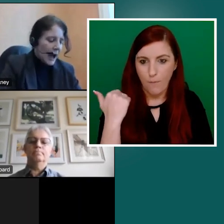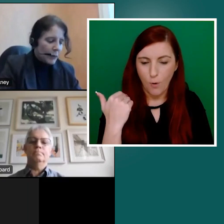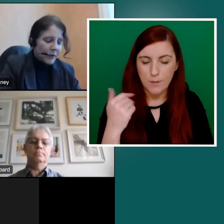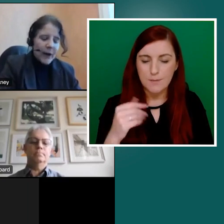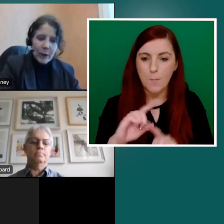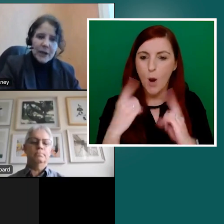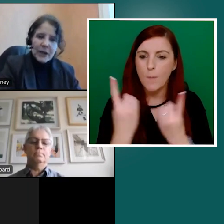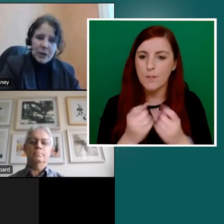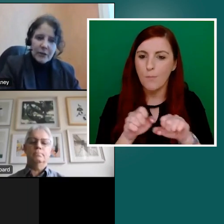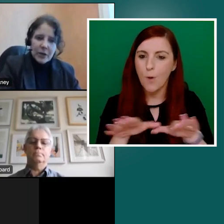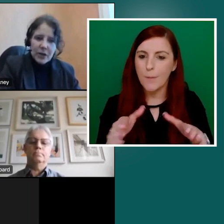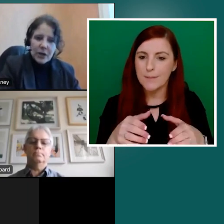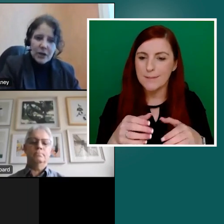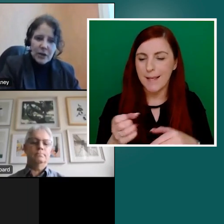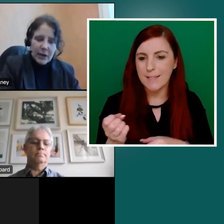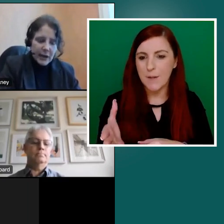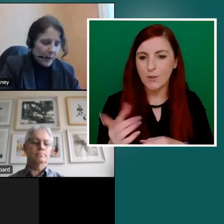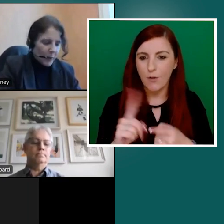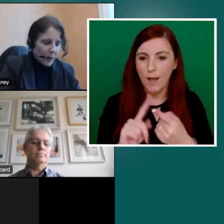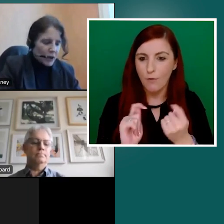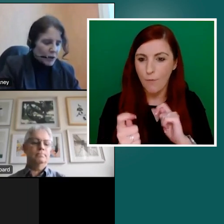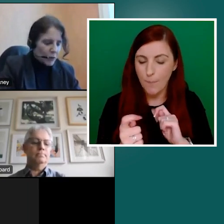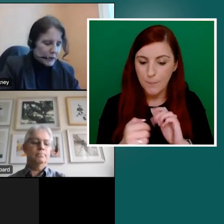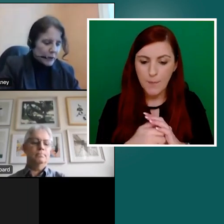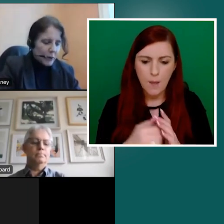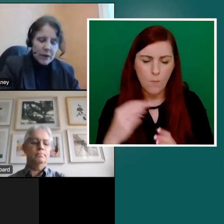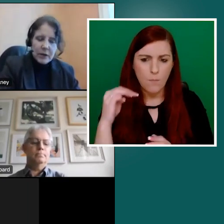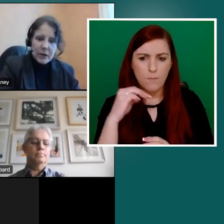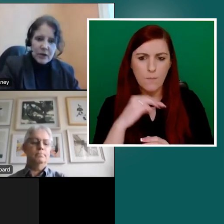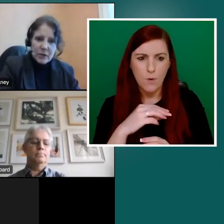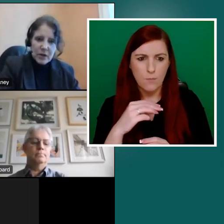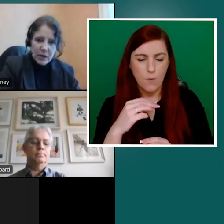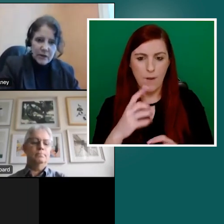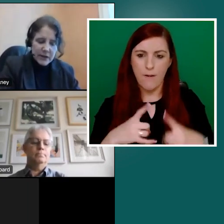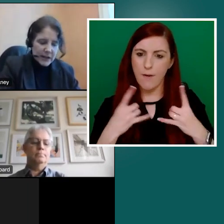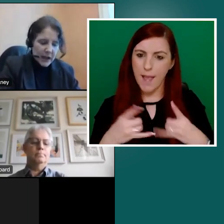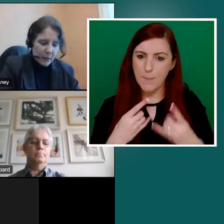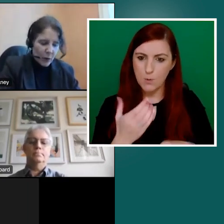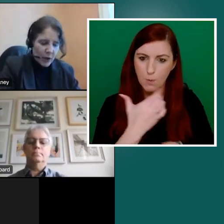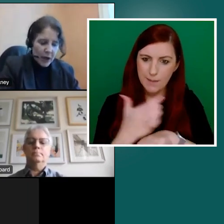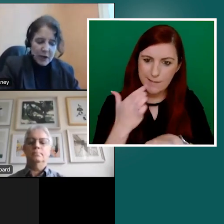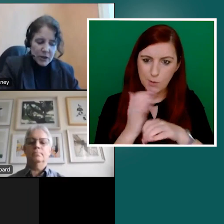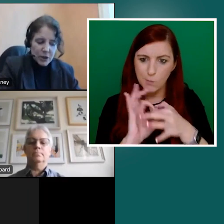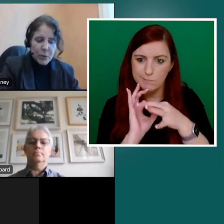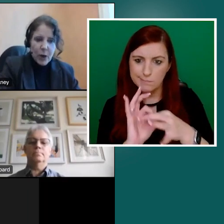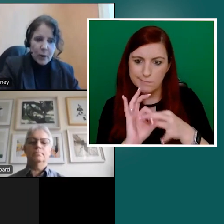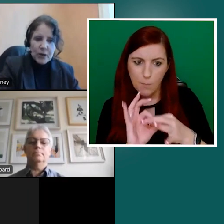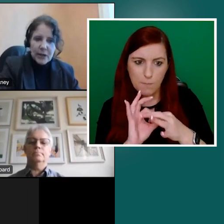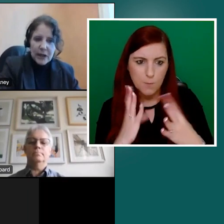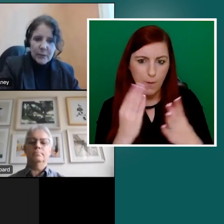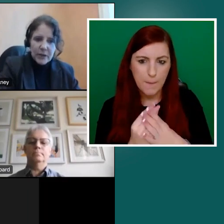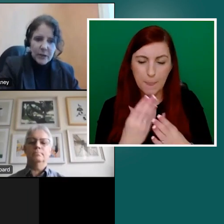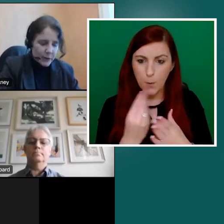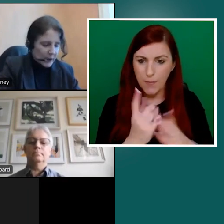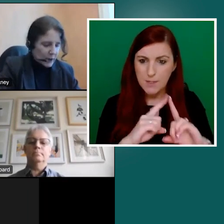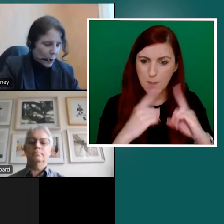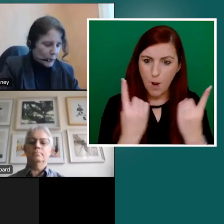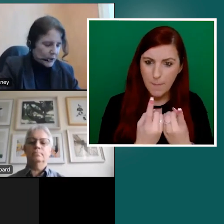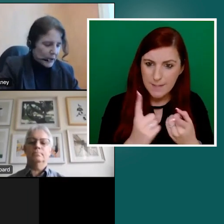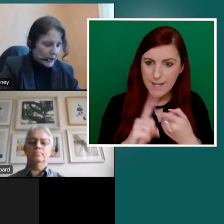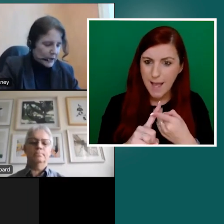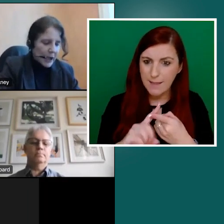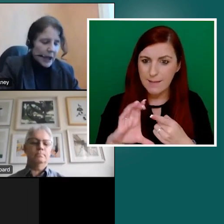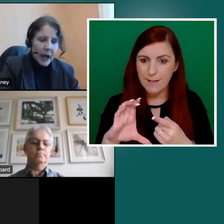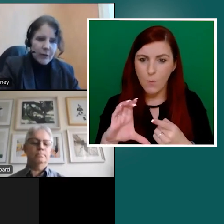And we're very pleased to have continued the collaboration with the Quality Customer Services Network and the Department to keep this toolkit